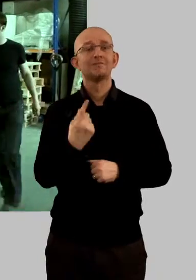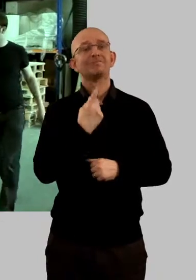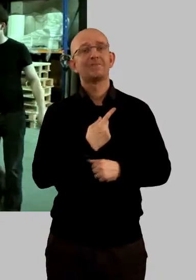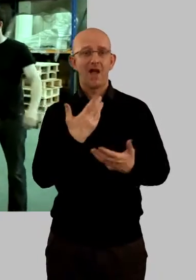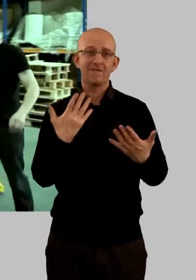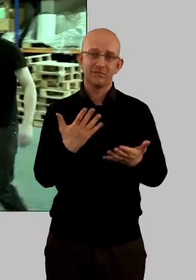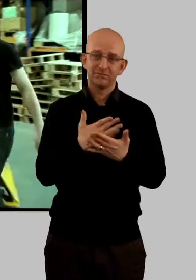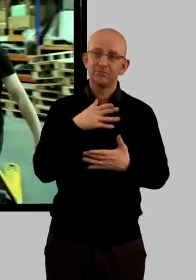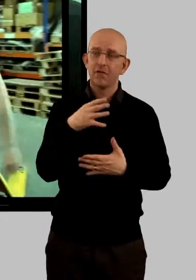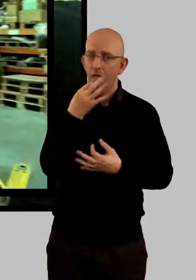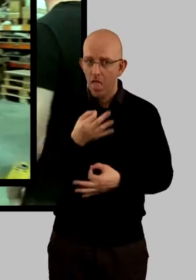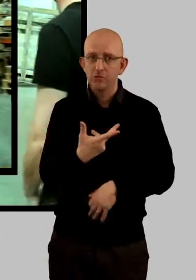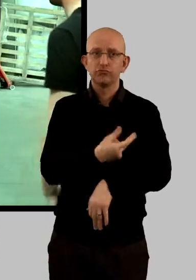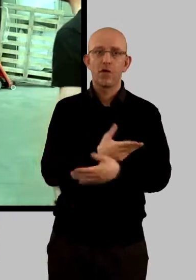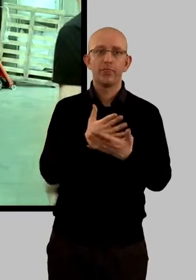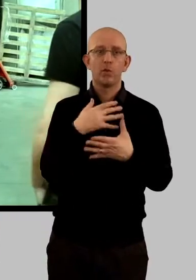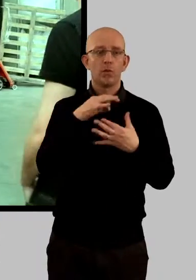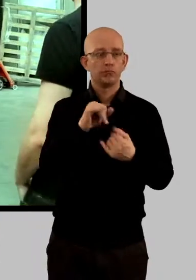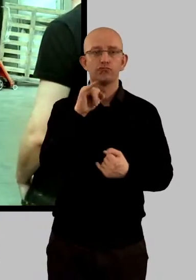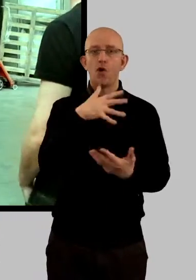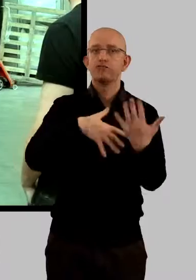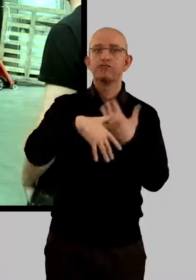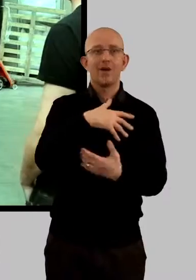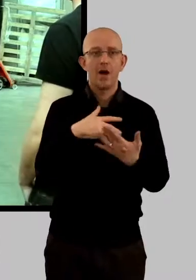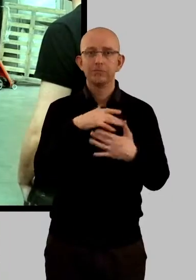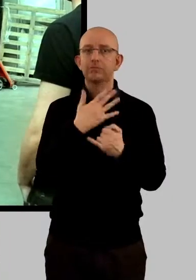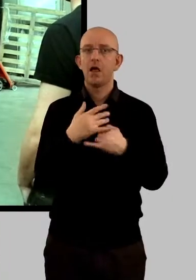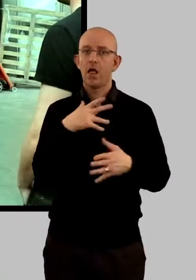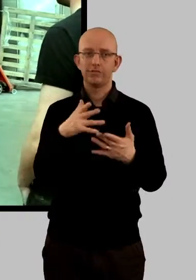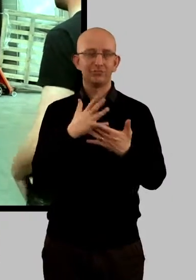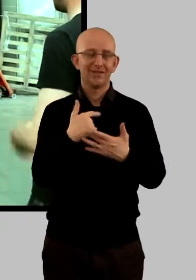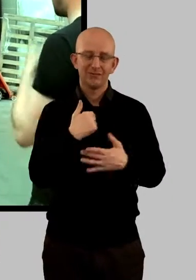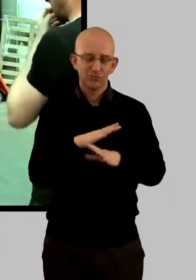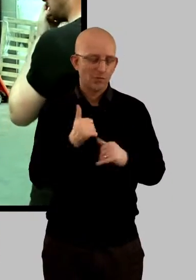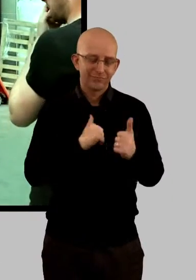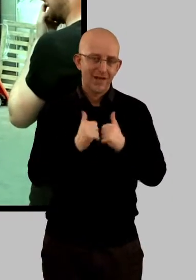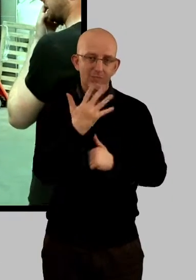into drugs by getting in with the wrong crowd and ended up doing stuff that I'm not proud of to fund my habit.